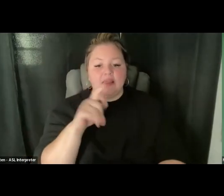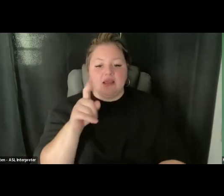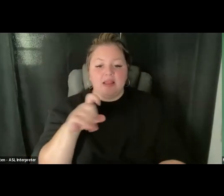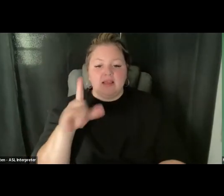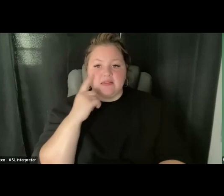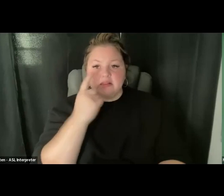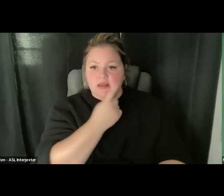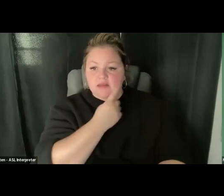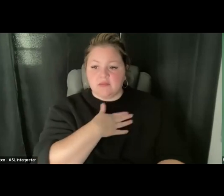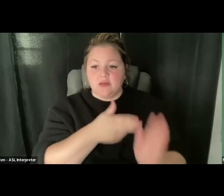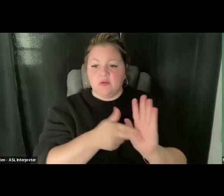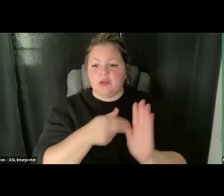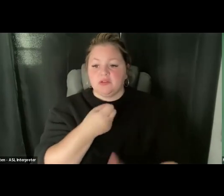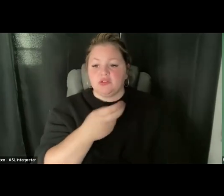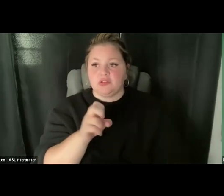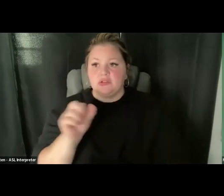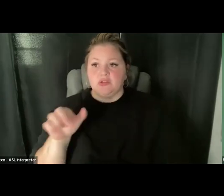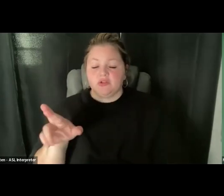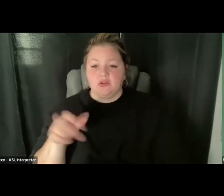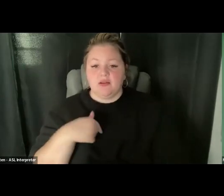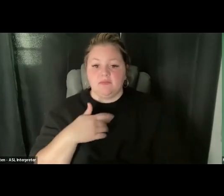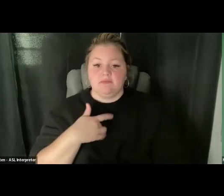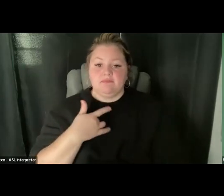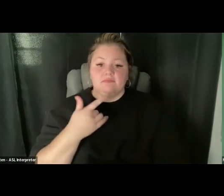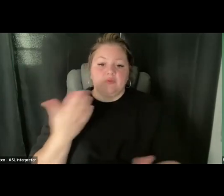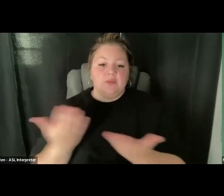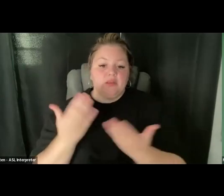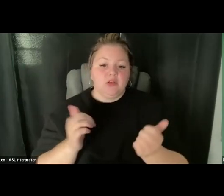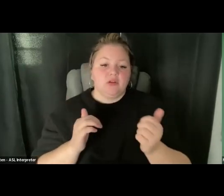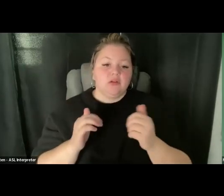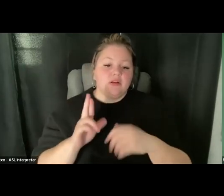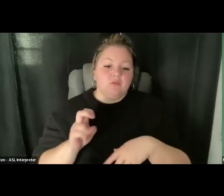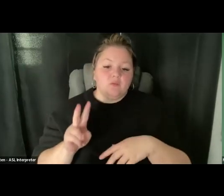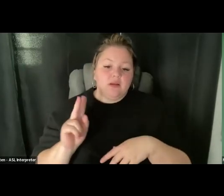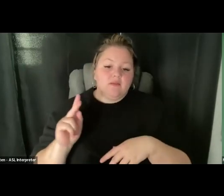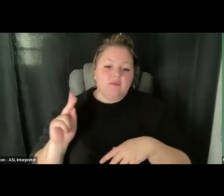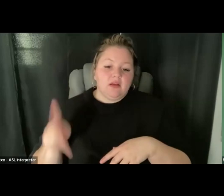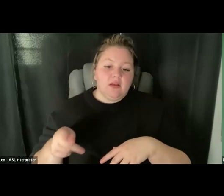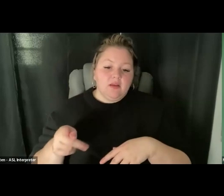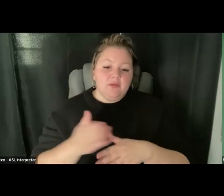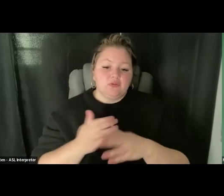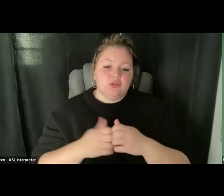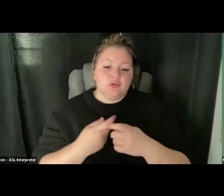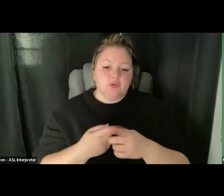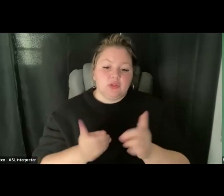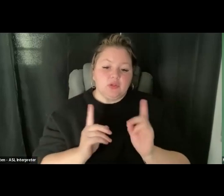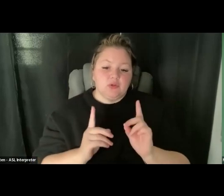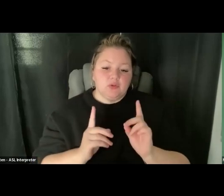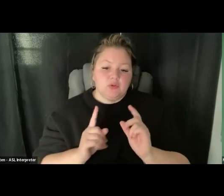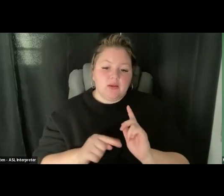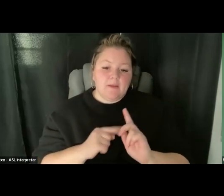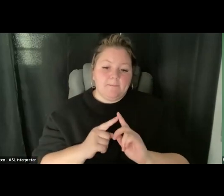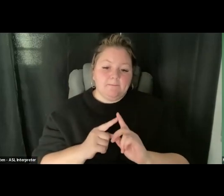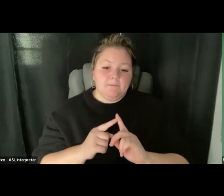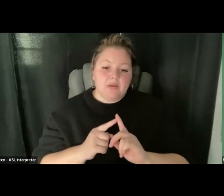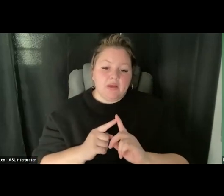I'm really thrilled to be here today at Rev Up and to get to share with all of you a little bit about the work